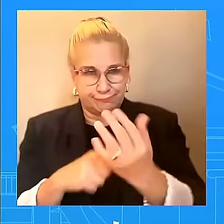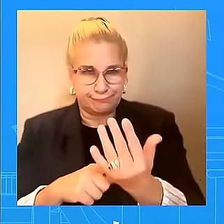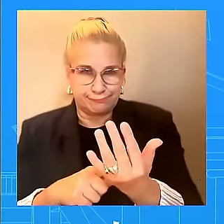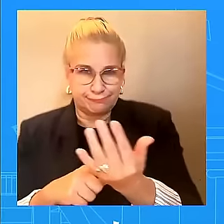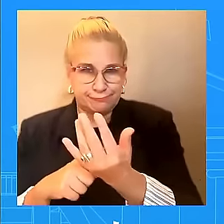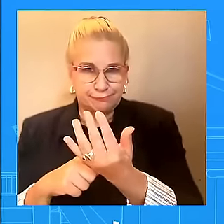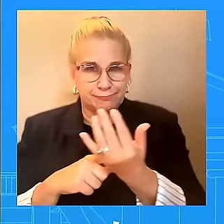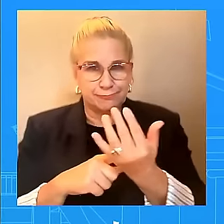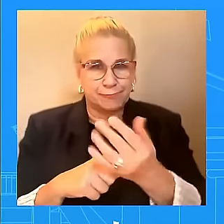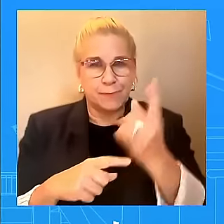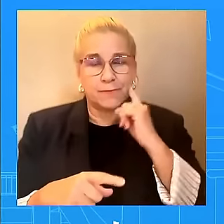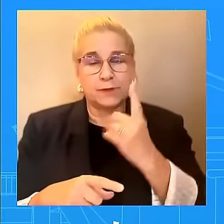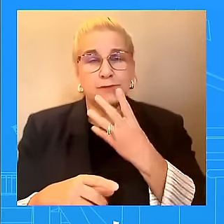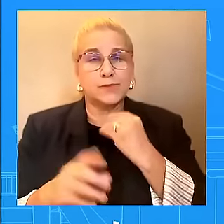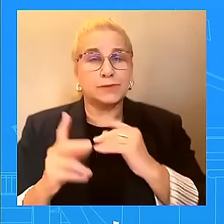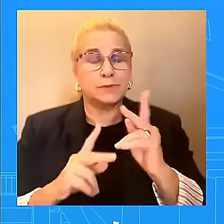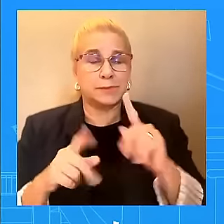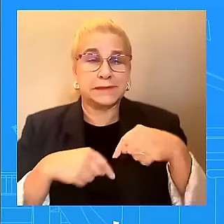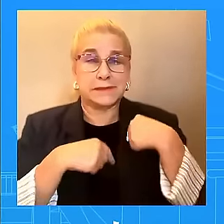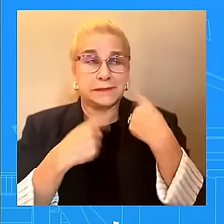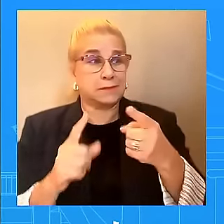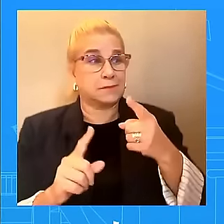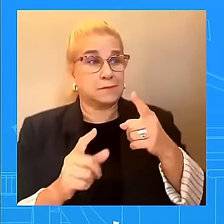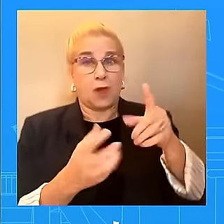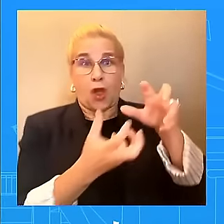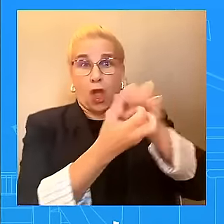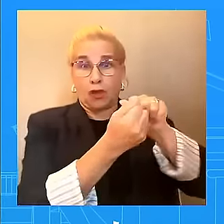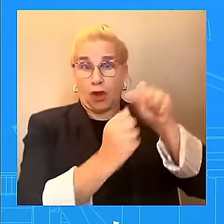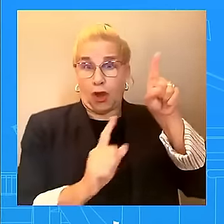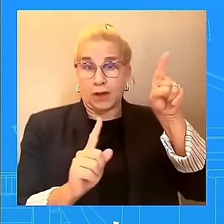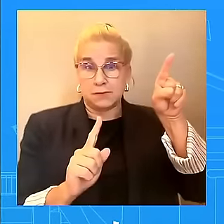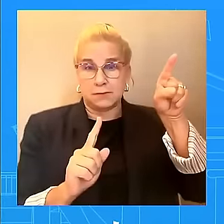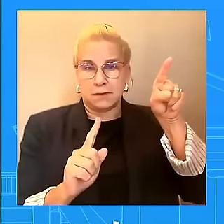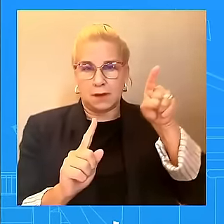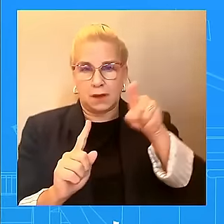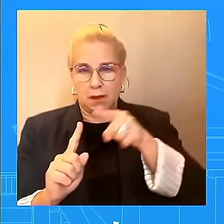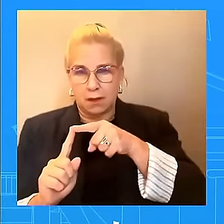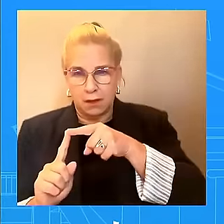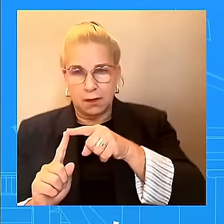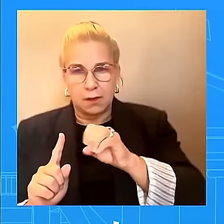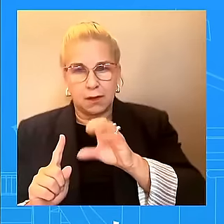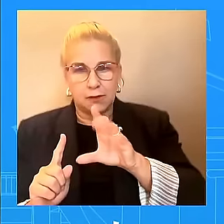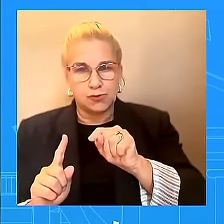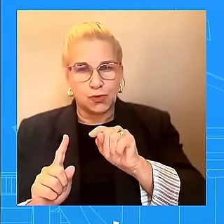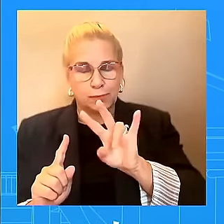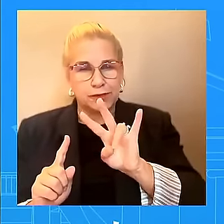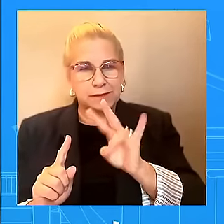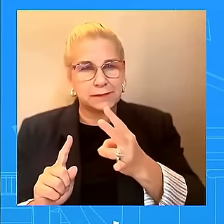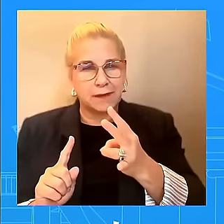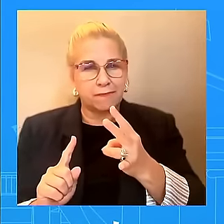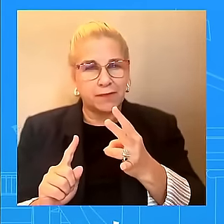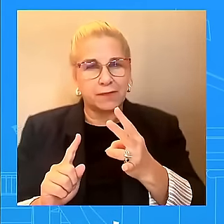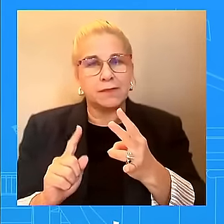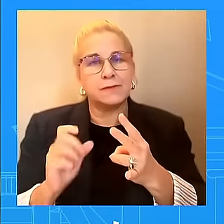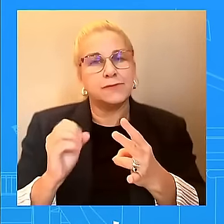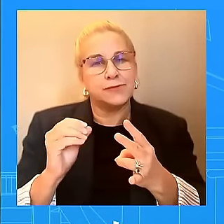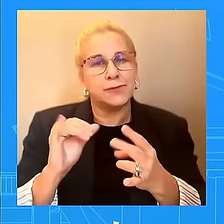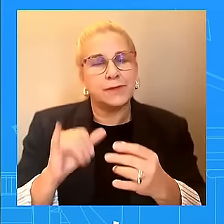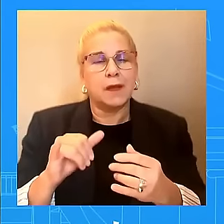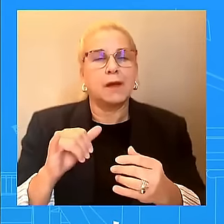President and the First Lady were joined by Rabbi Aaron Alexander of Adas Israel Congregation